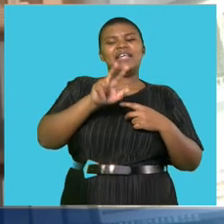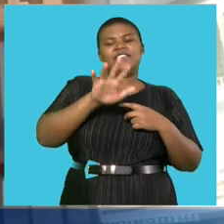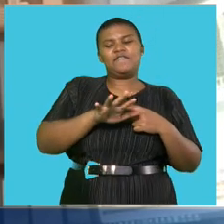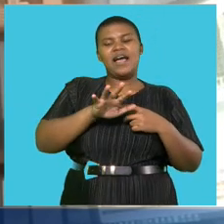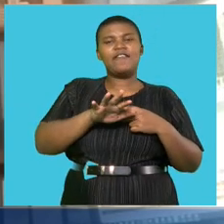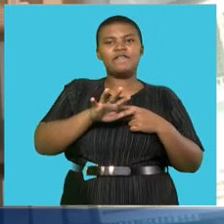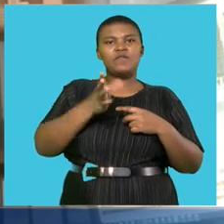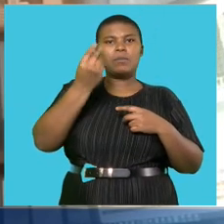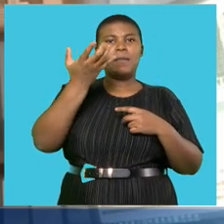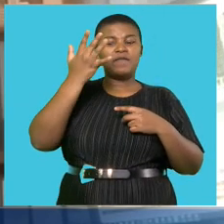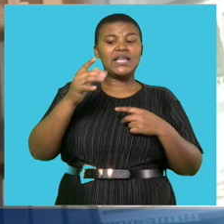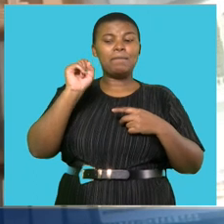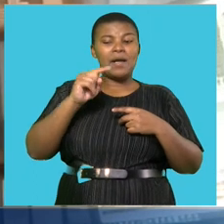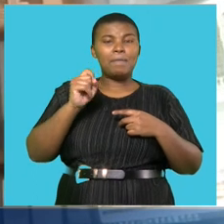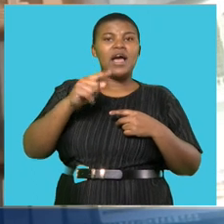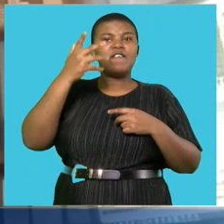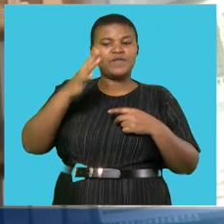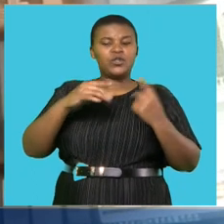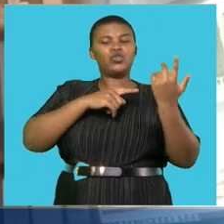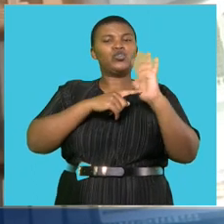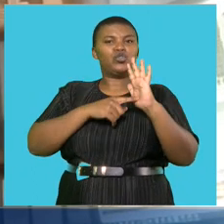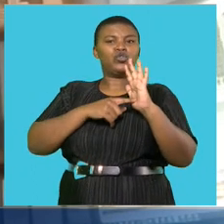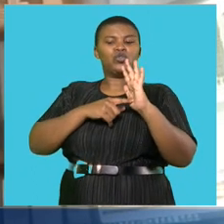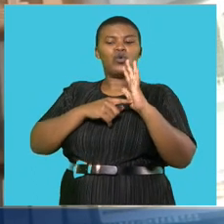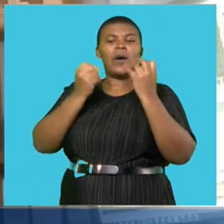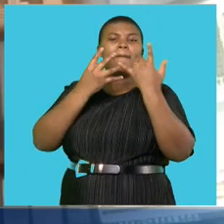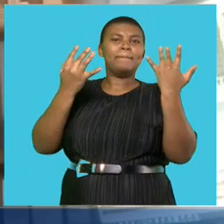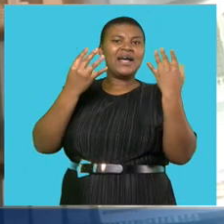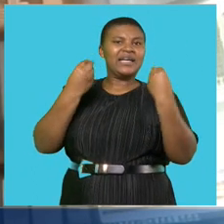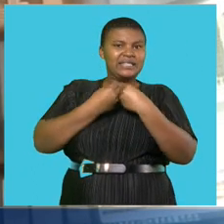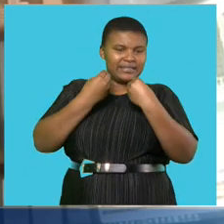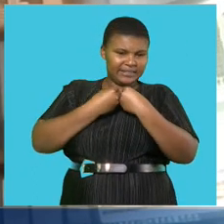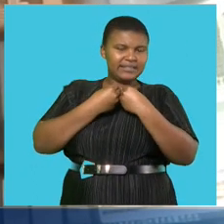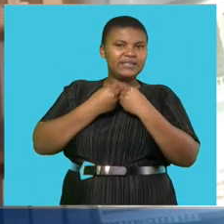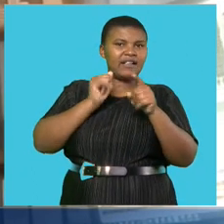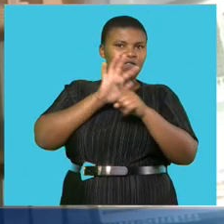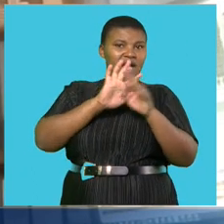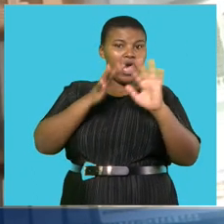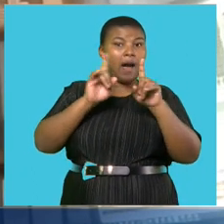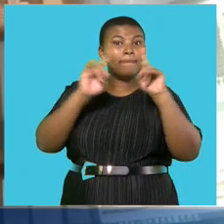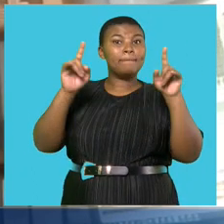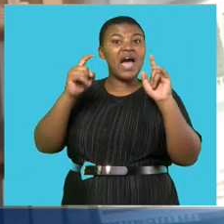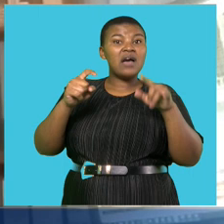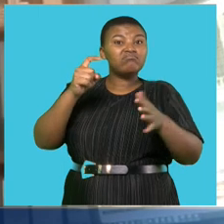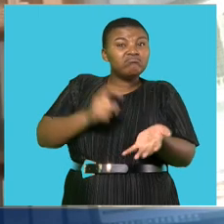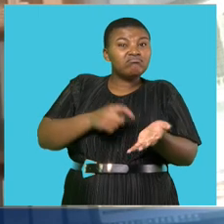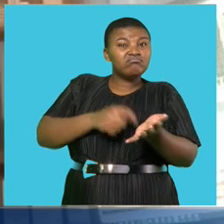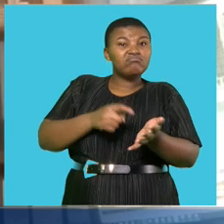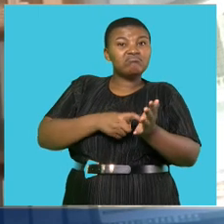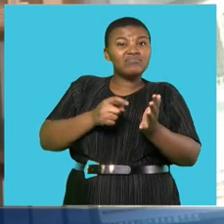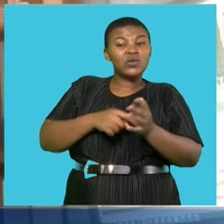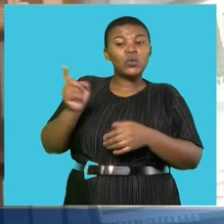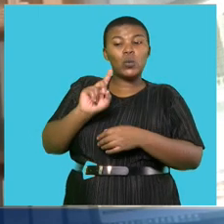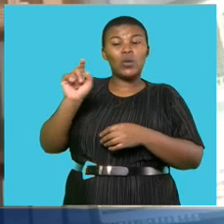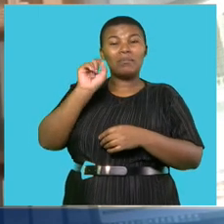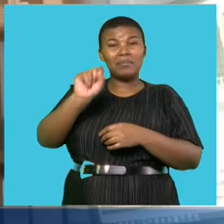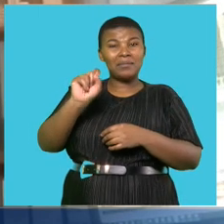this volatility is being driven by many factors, but ultimately demand being the key driver. And